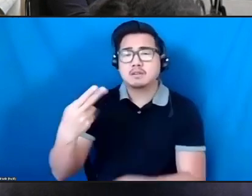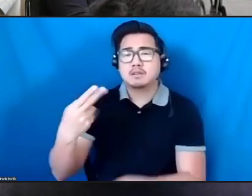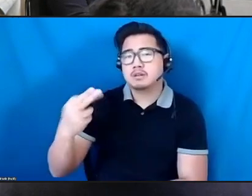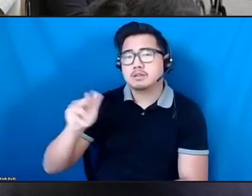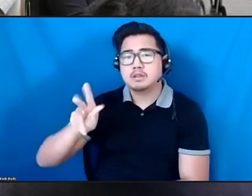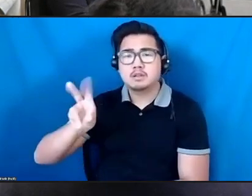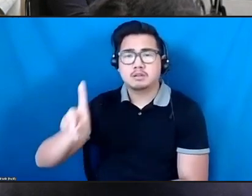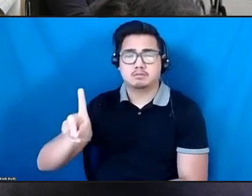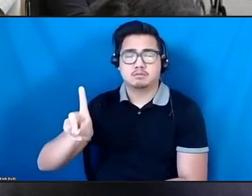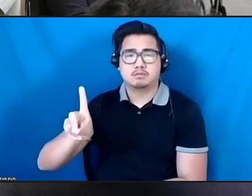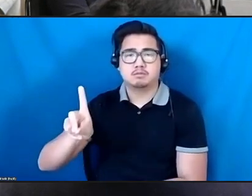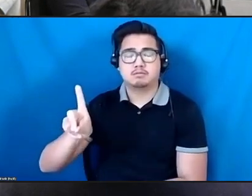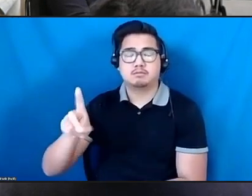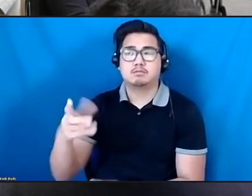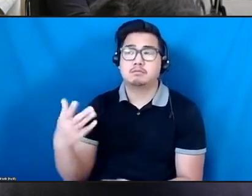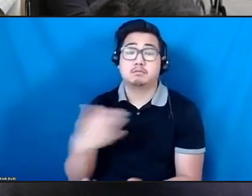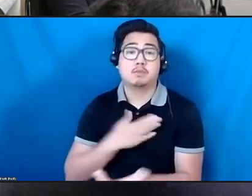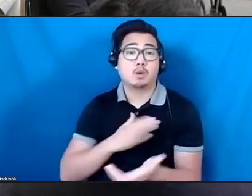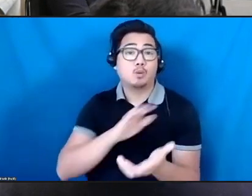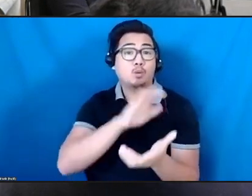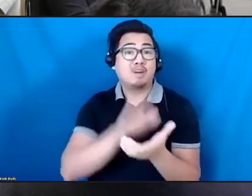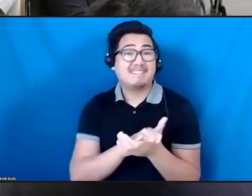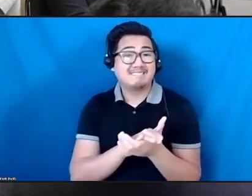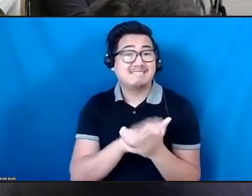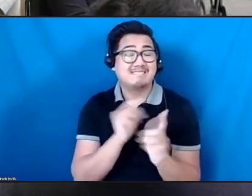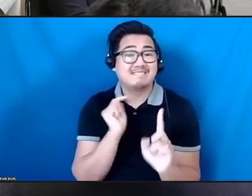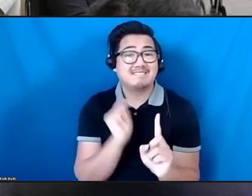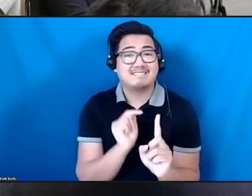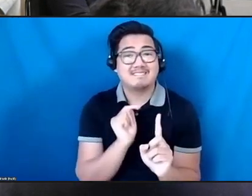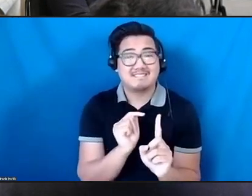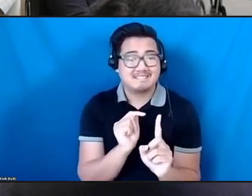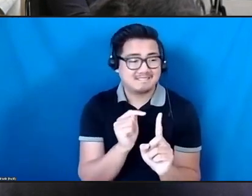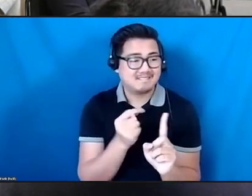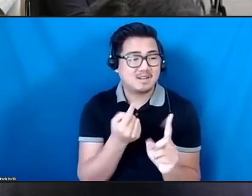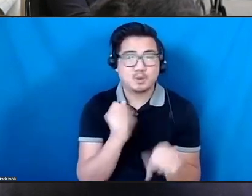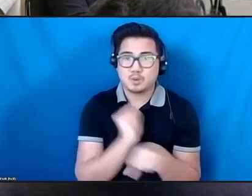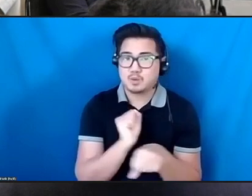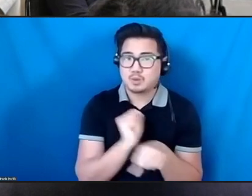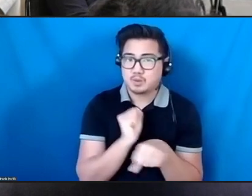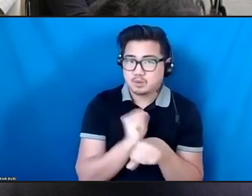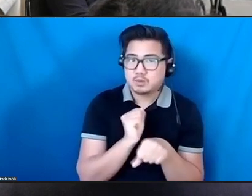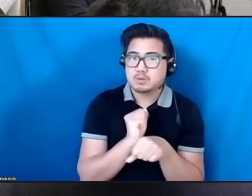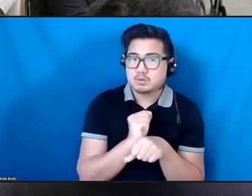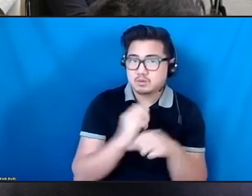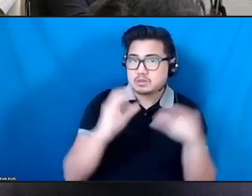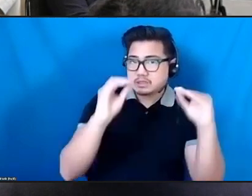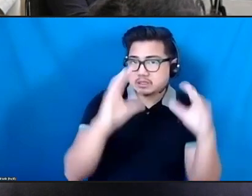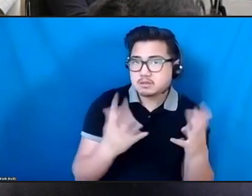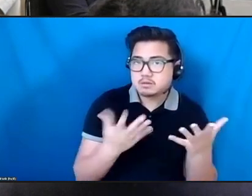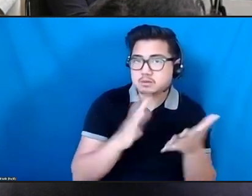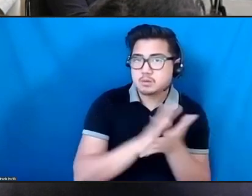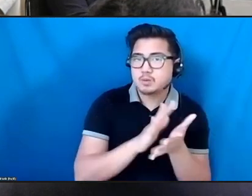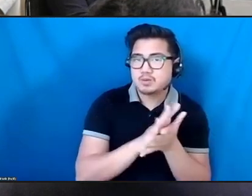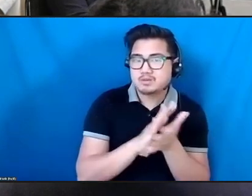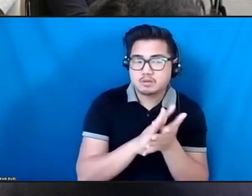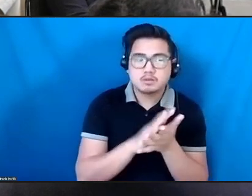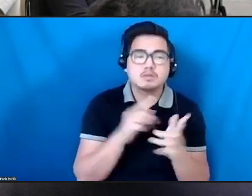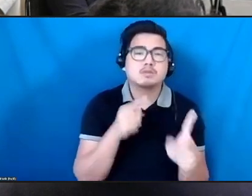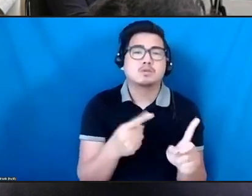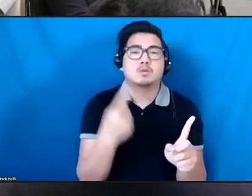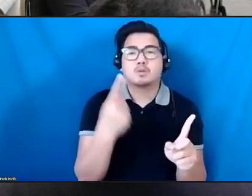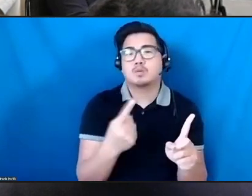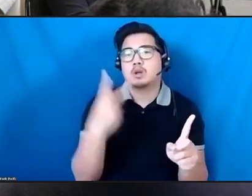My wife is a school teacher, and so for the first year and a half, we share an apartment. And